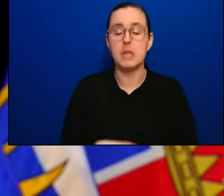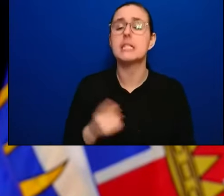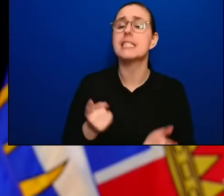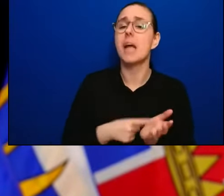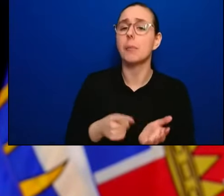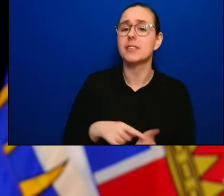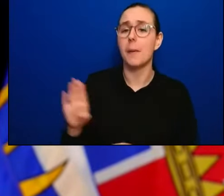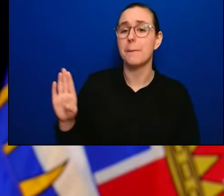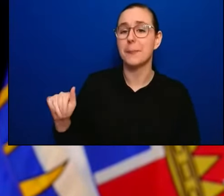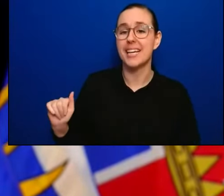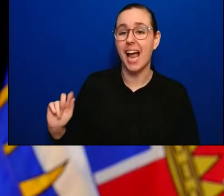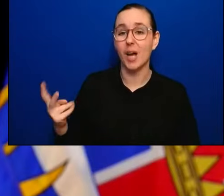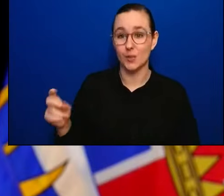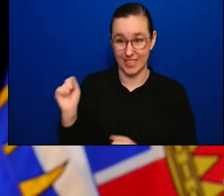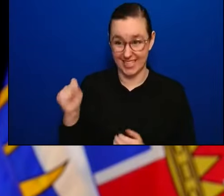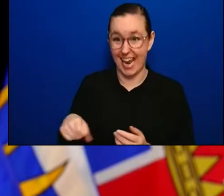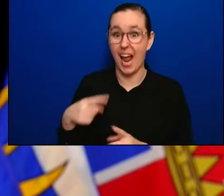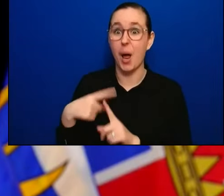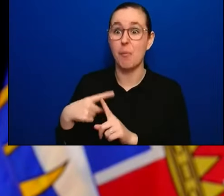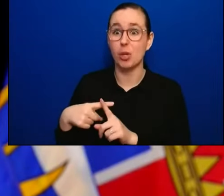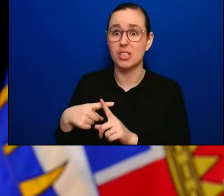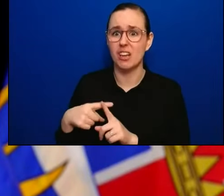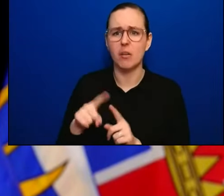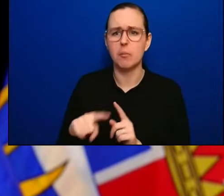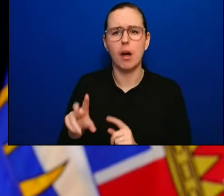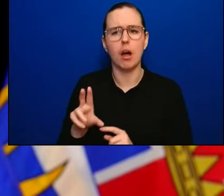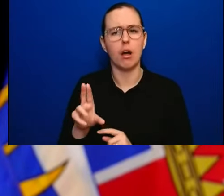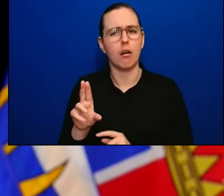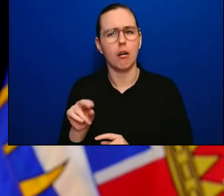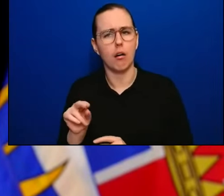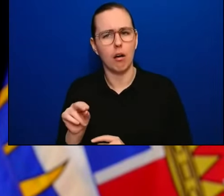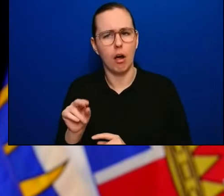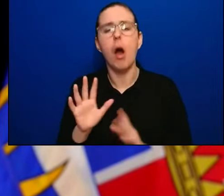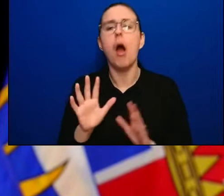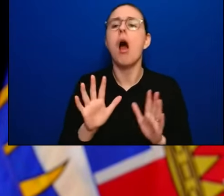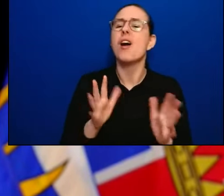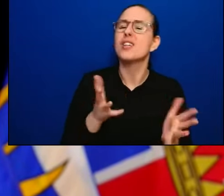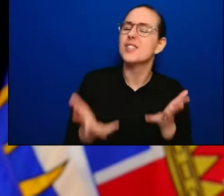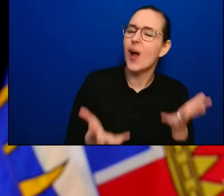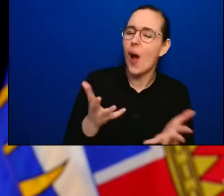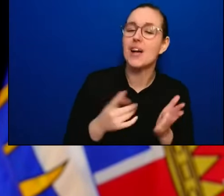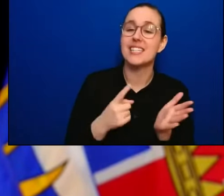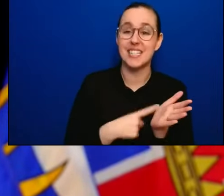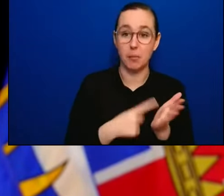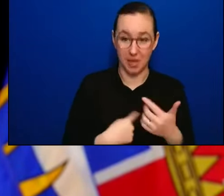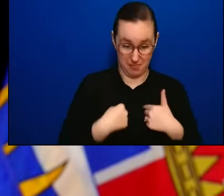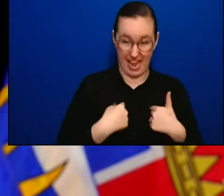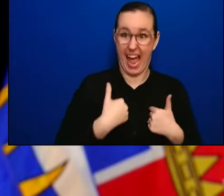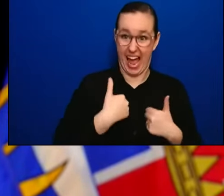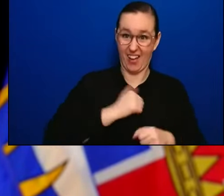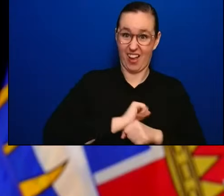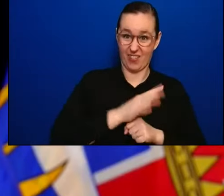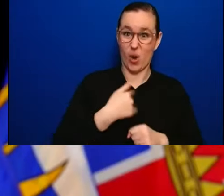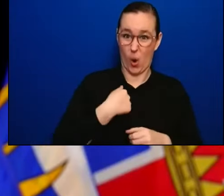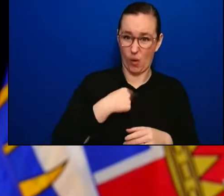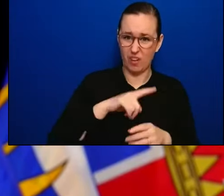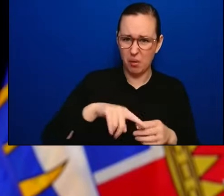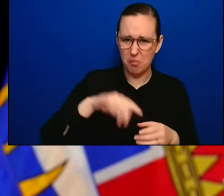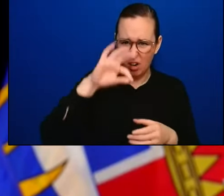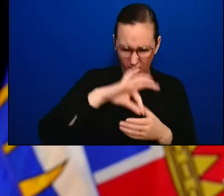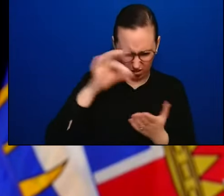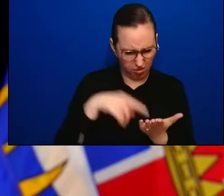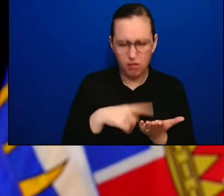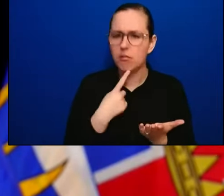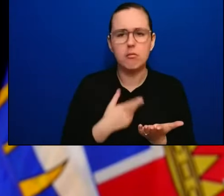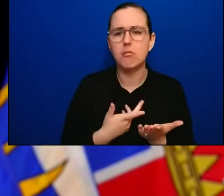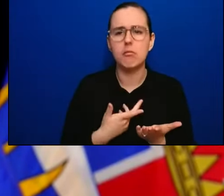negatives, especially early on in infection. So if you still have symptoms, repeat the test. But it is also